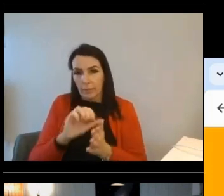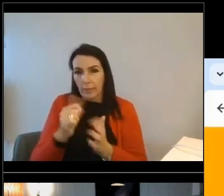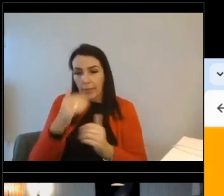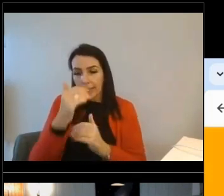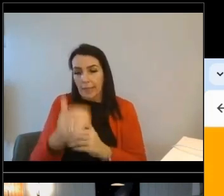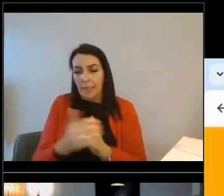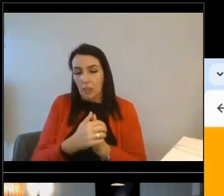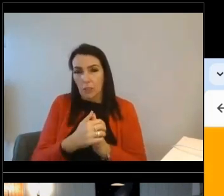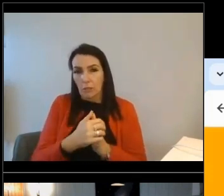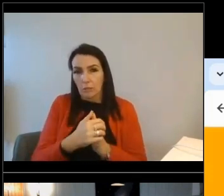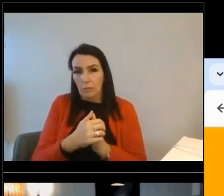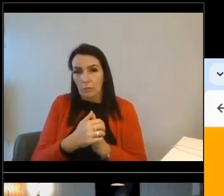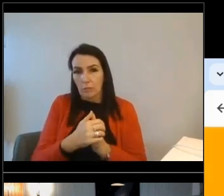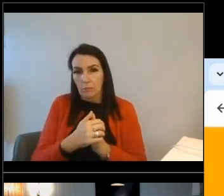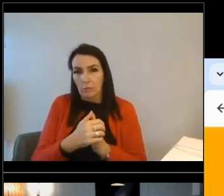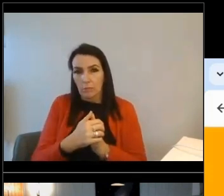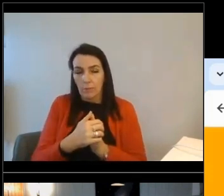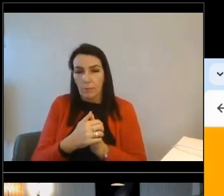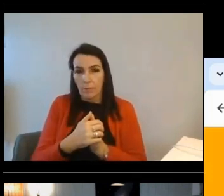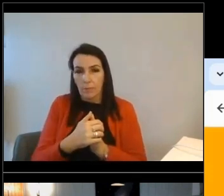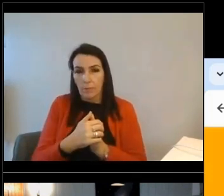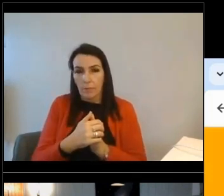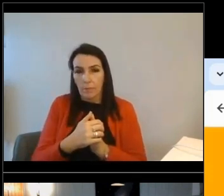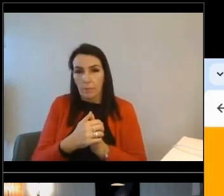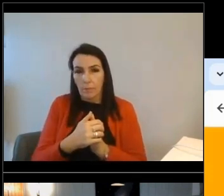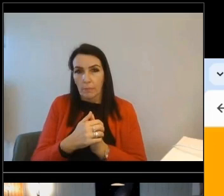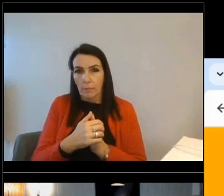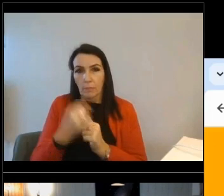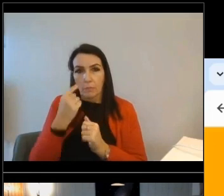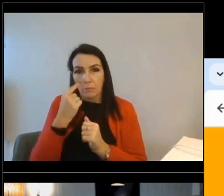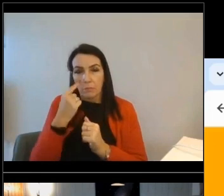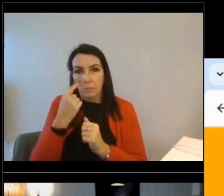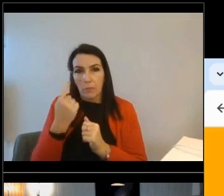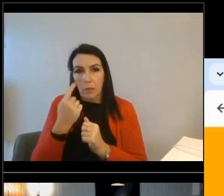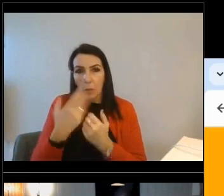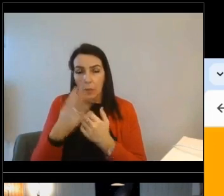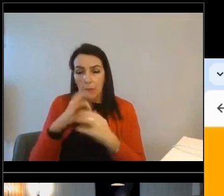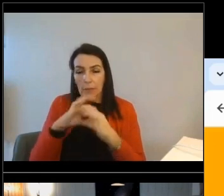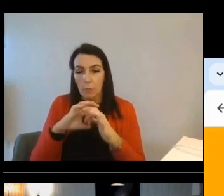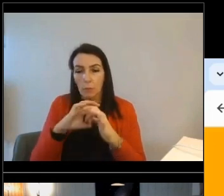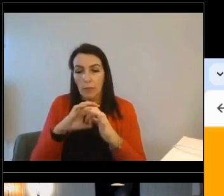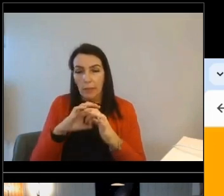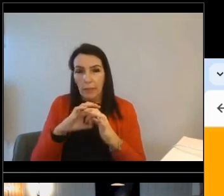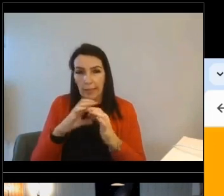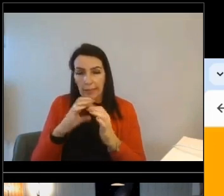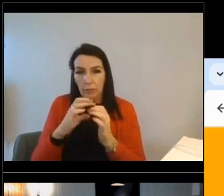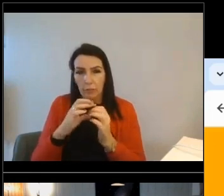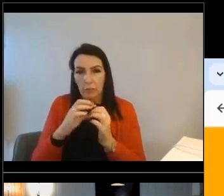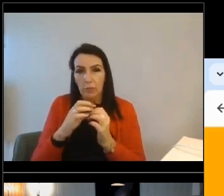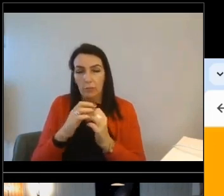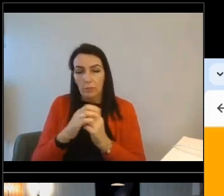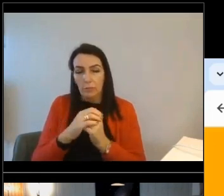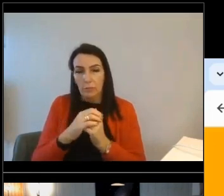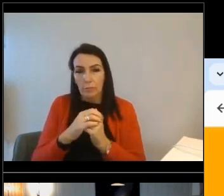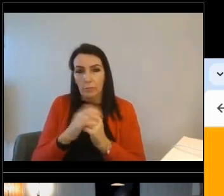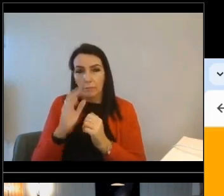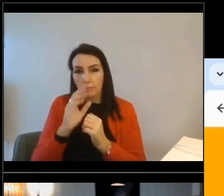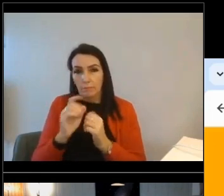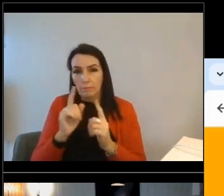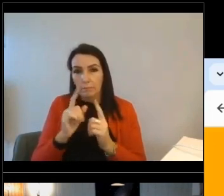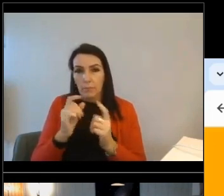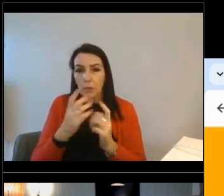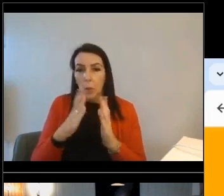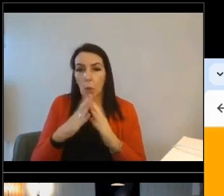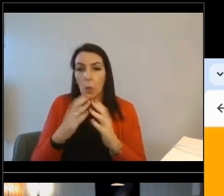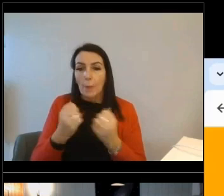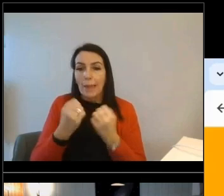is a fork in the road really. There's an option here for somebody who's more engaged to let the tool know about their energy use at